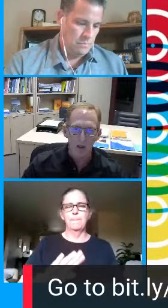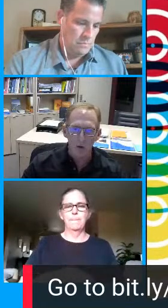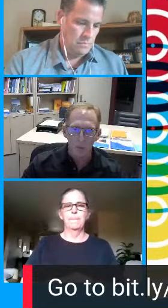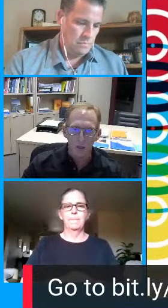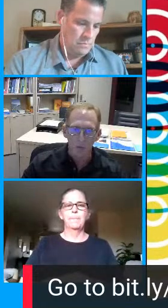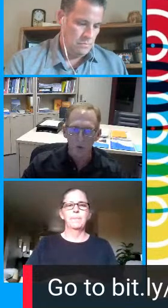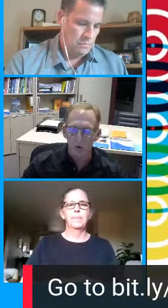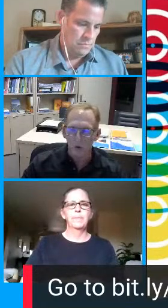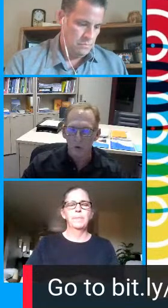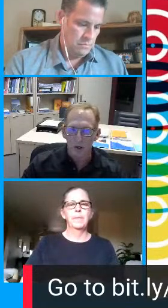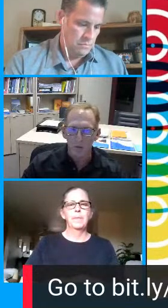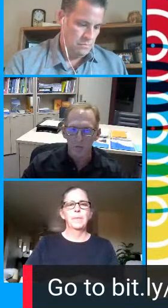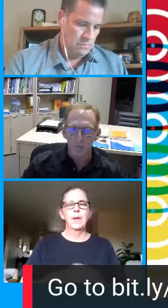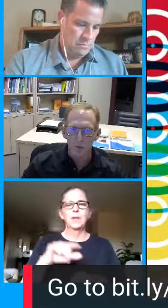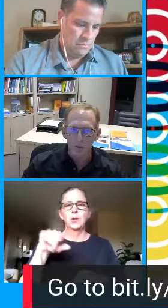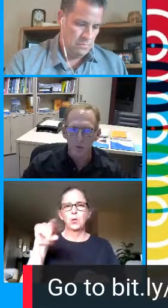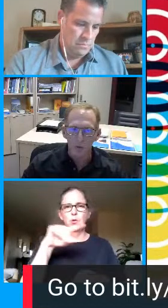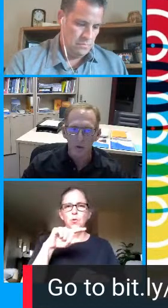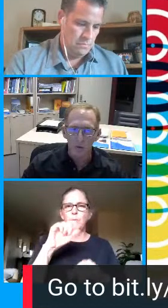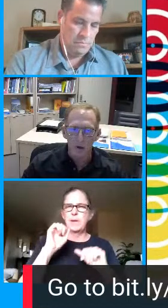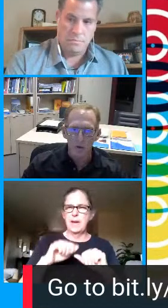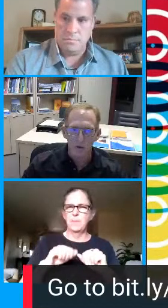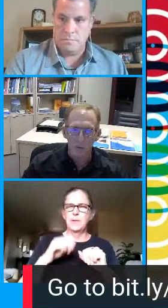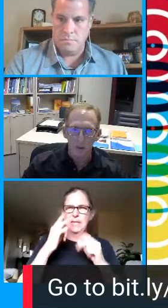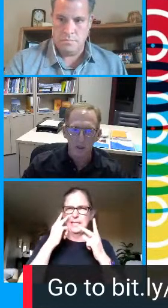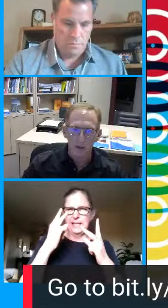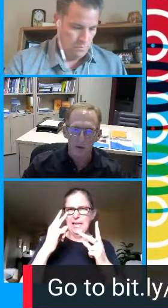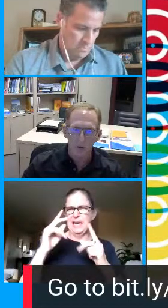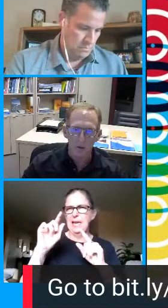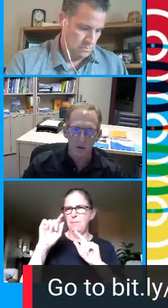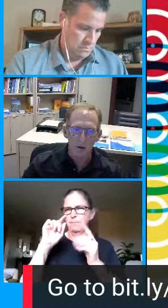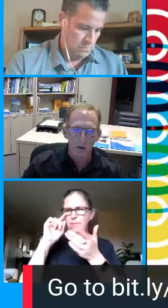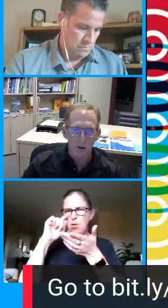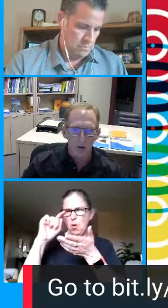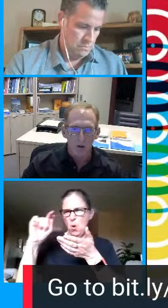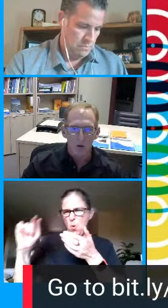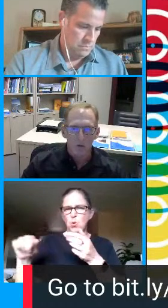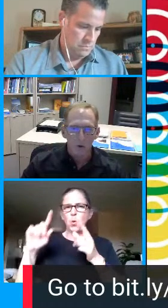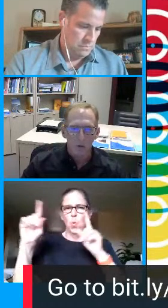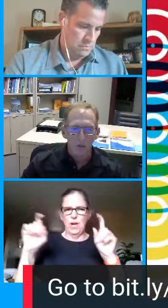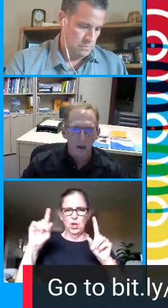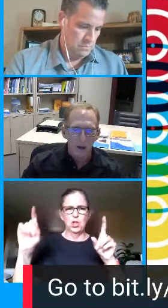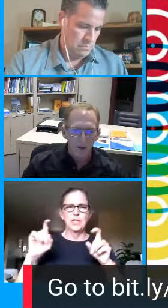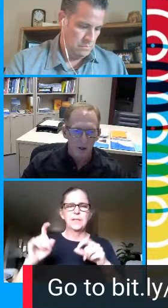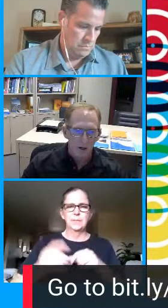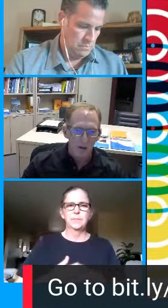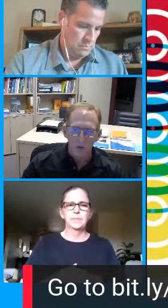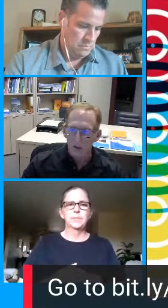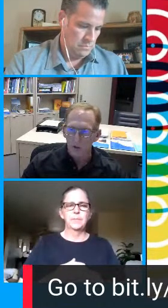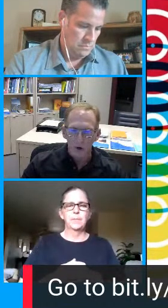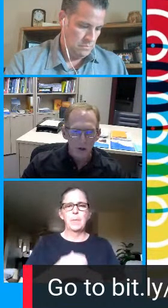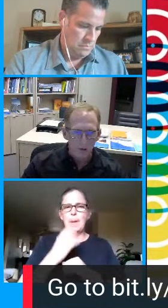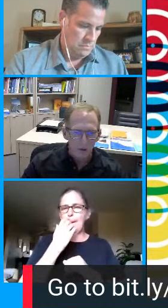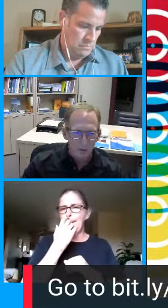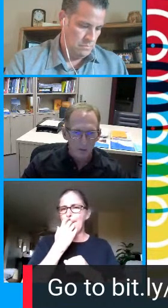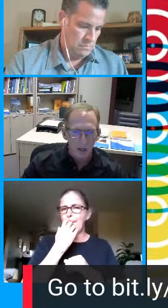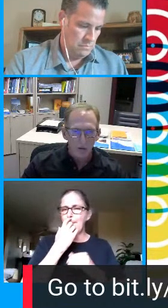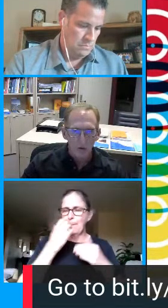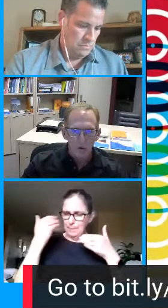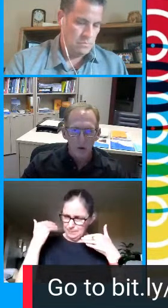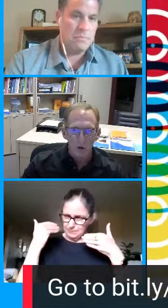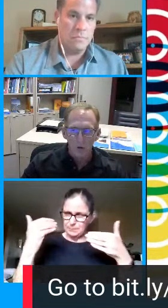and you'll be able to um to see those questions being answered there so with that let's get started